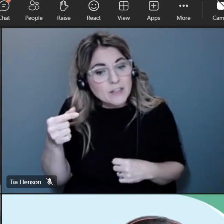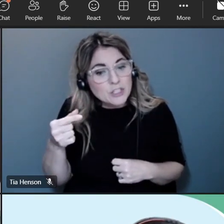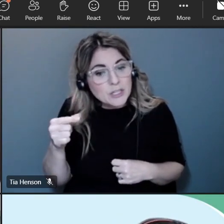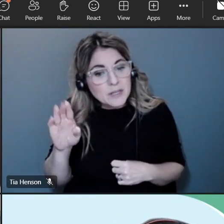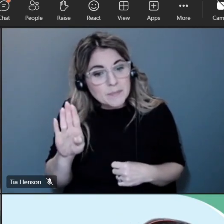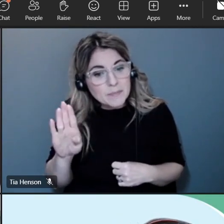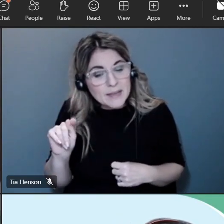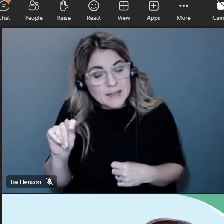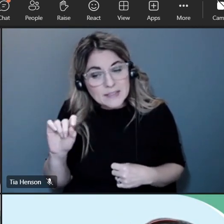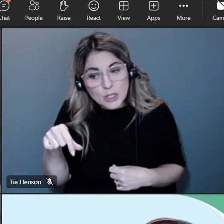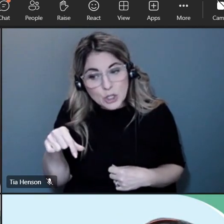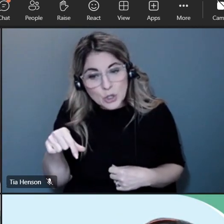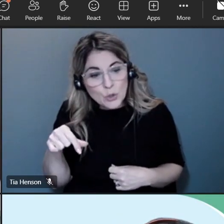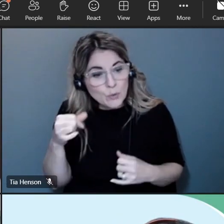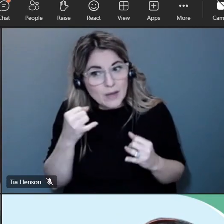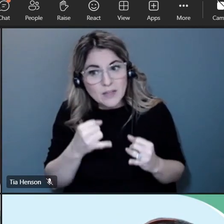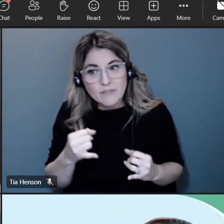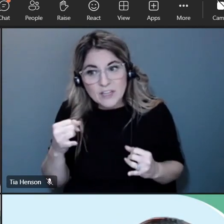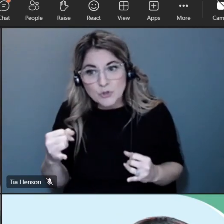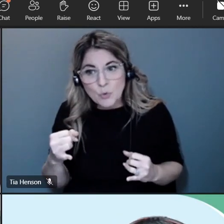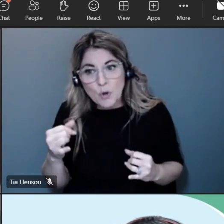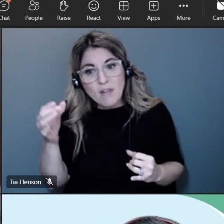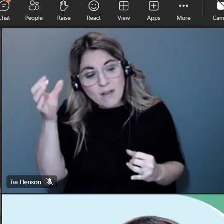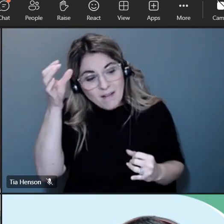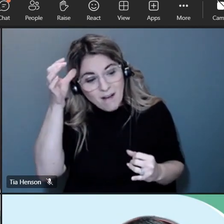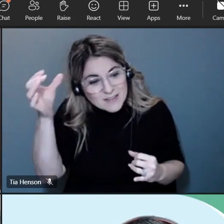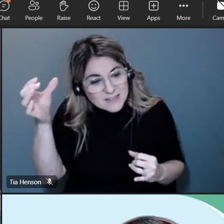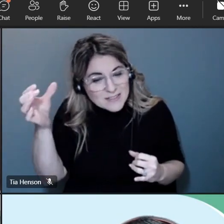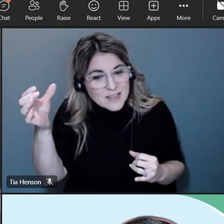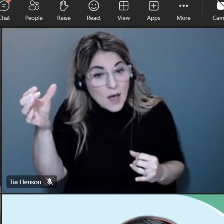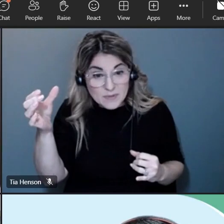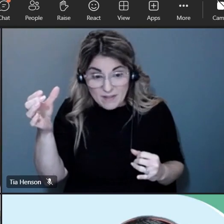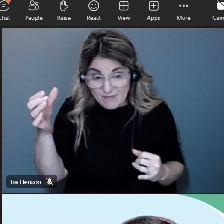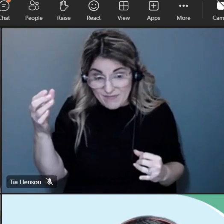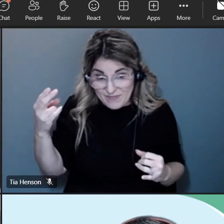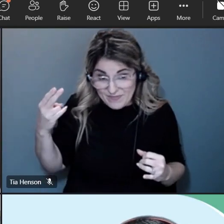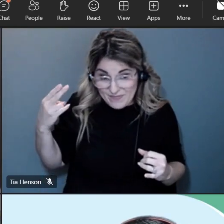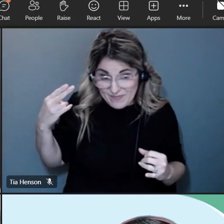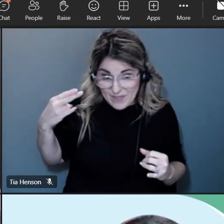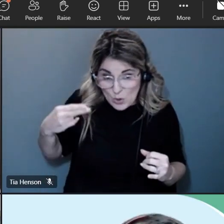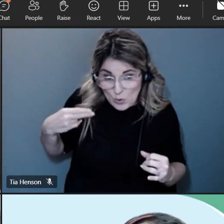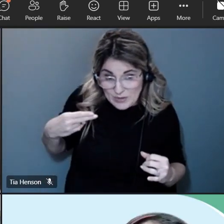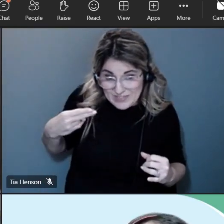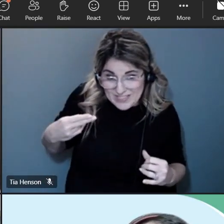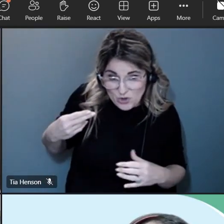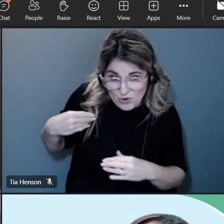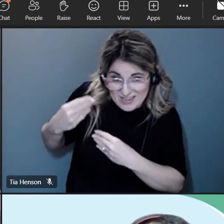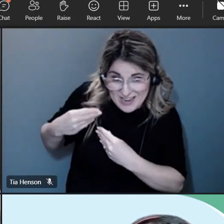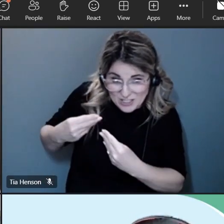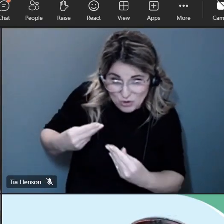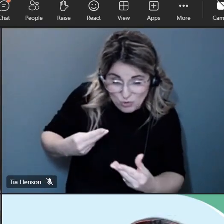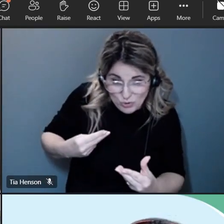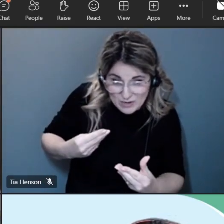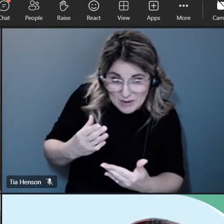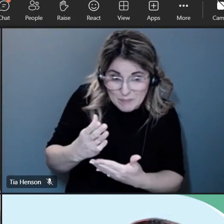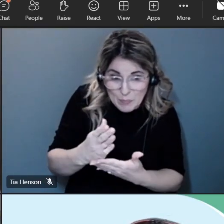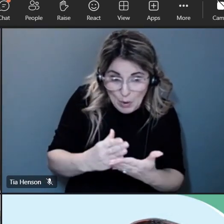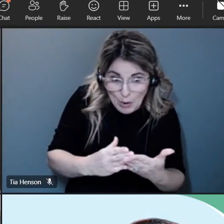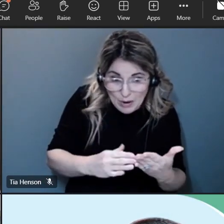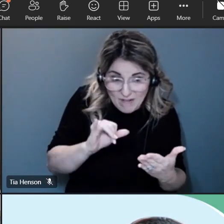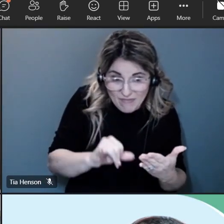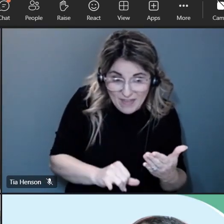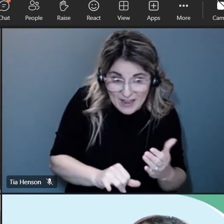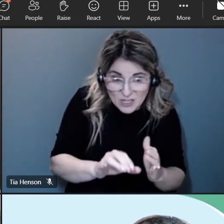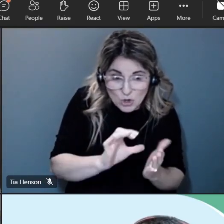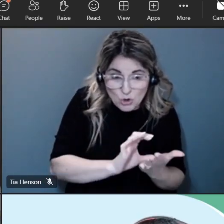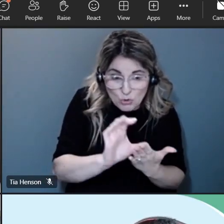uh individuals and concepts um that are historical in nature are are part of the curriculum we think that's probably a good thing